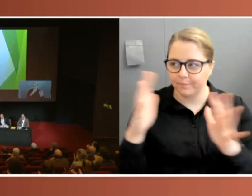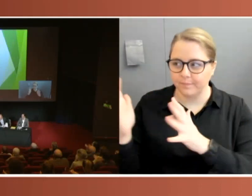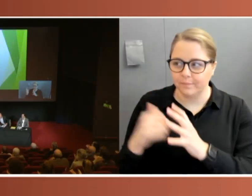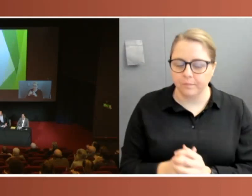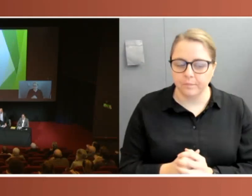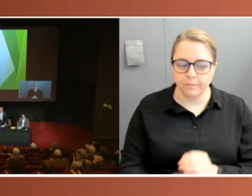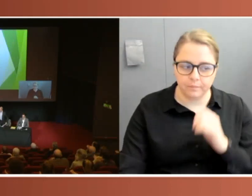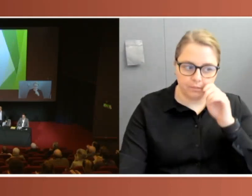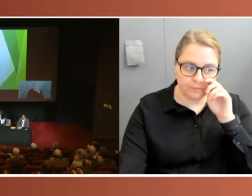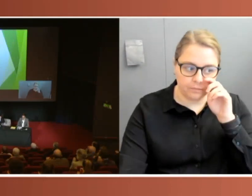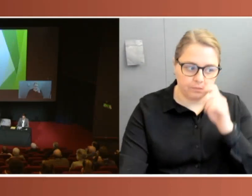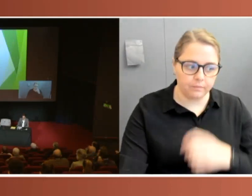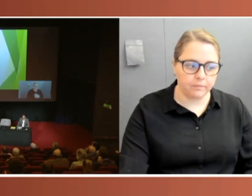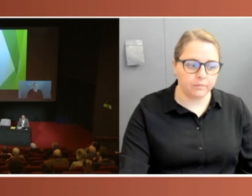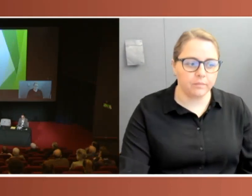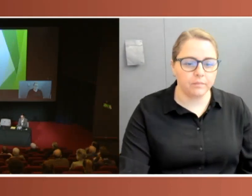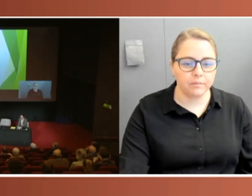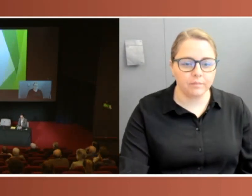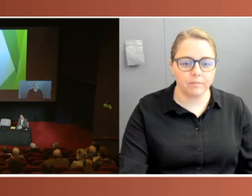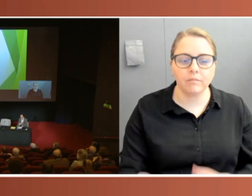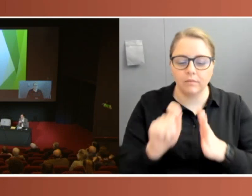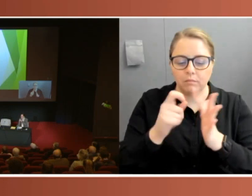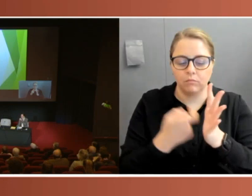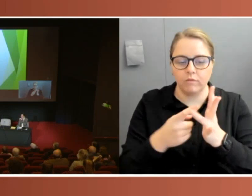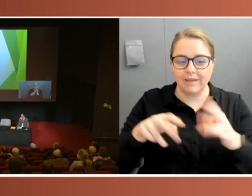And Professor Williams is going to start proceedings.